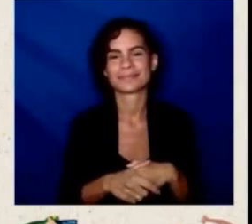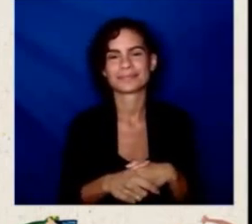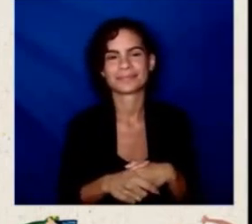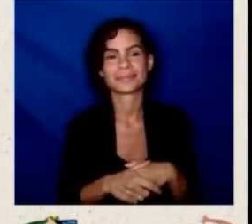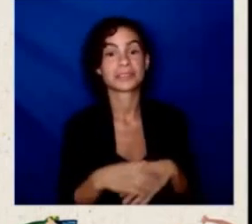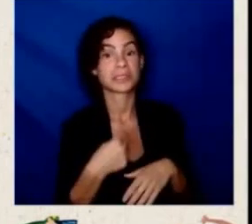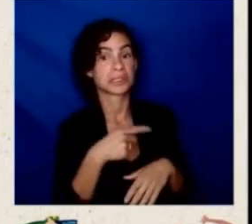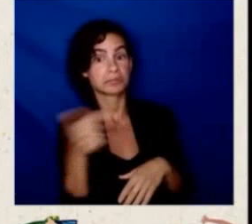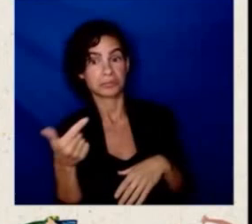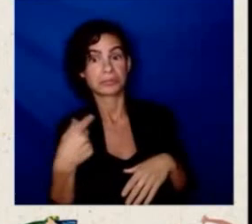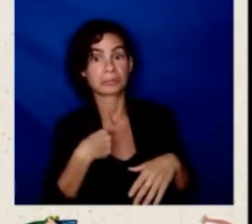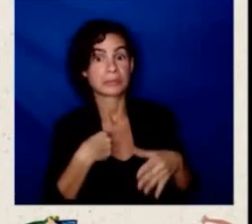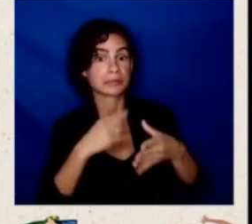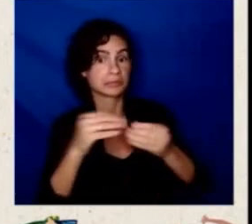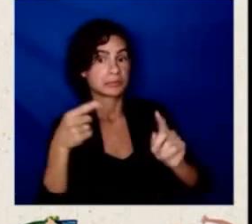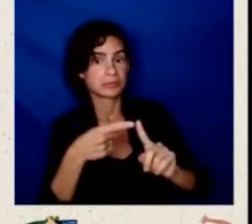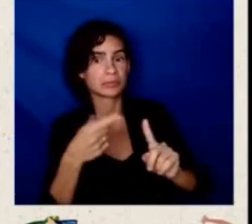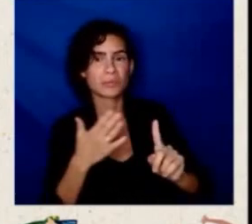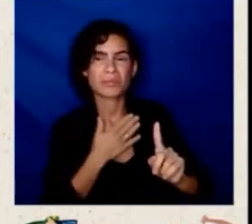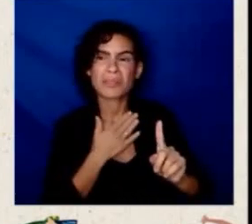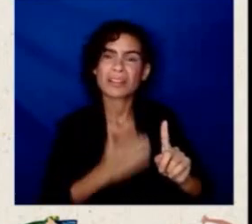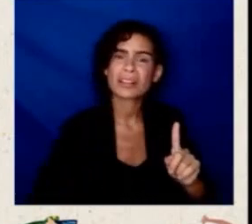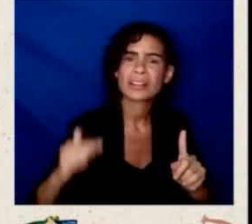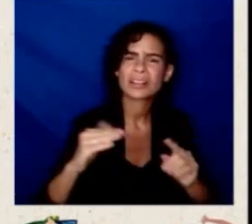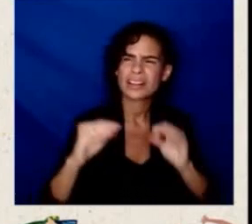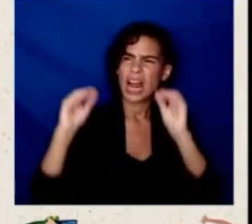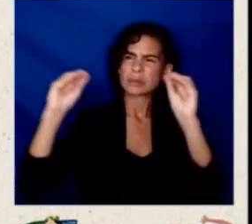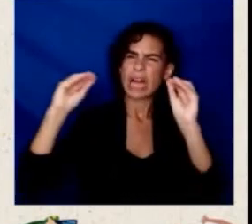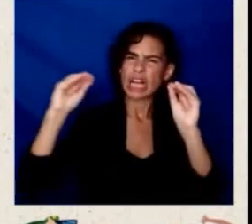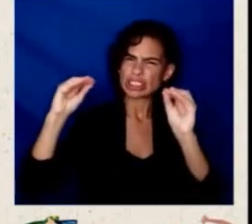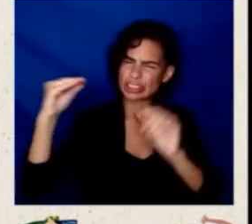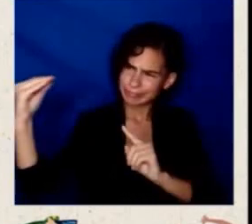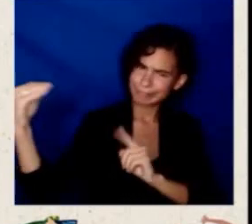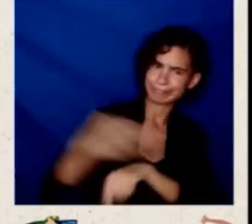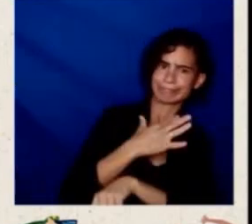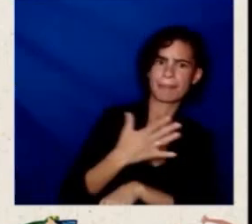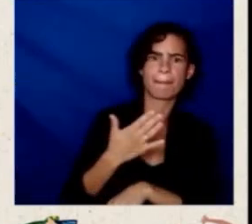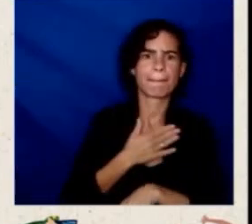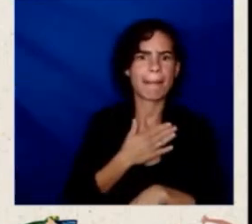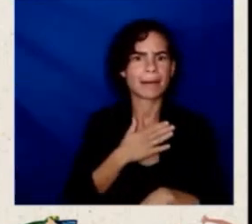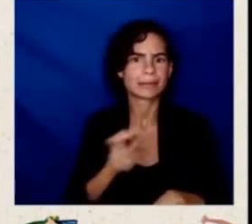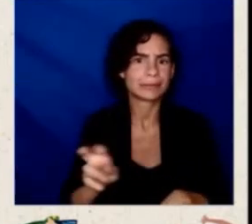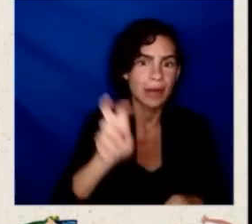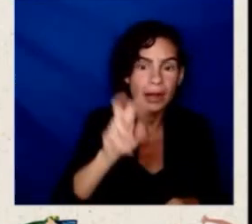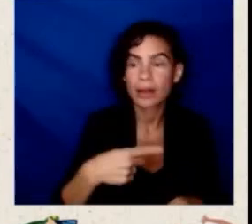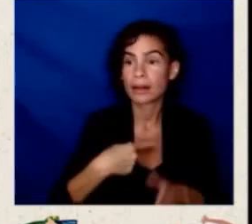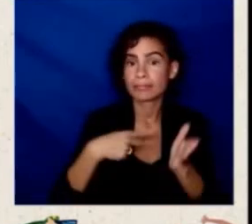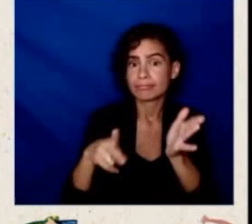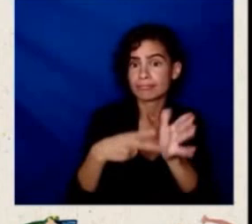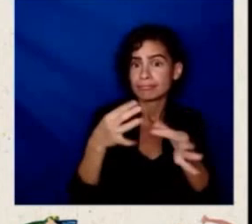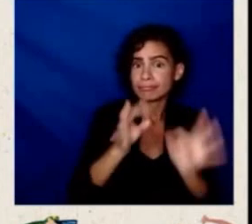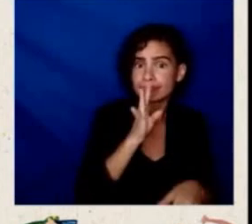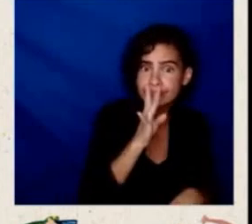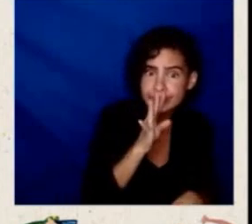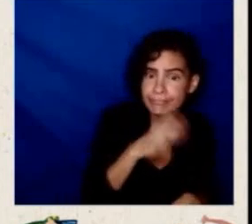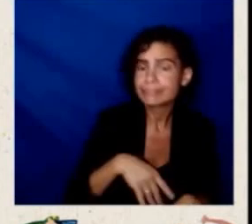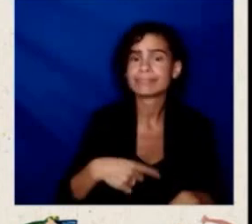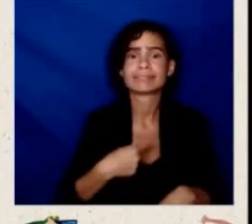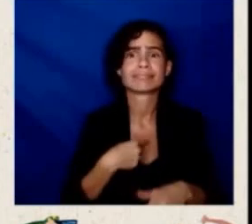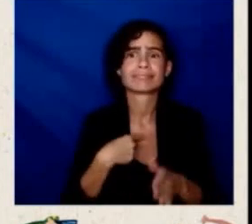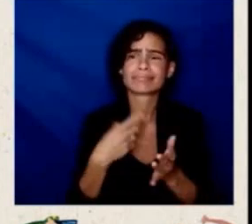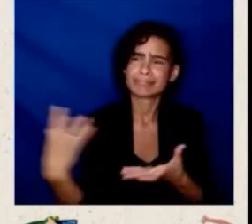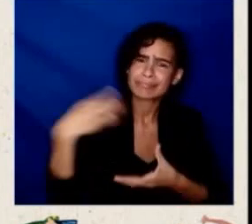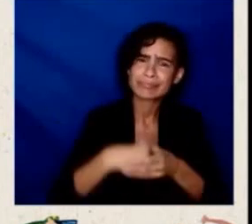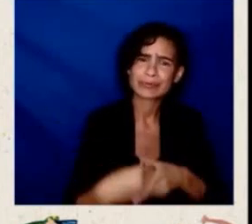trajectory. You know, being bilingual and bicultural allowed me to see things differently and understand different perspectives